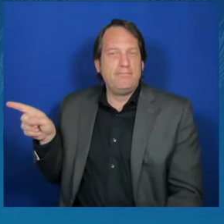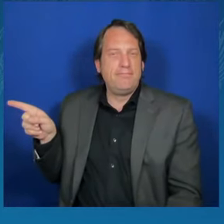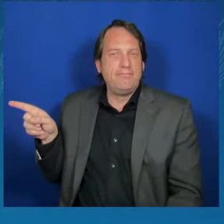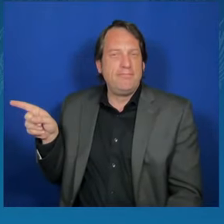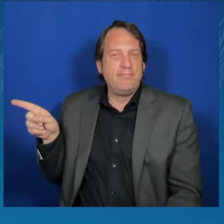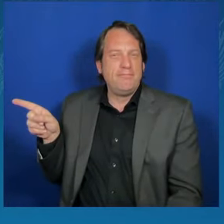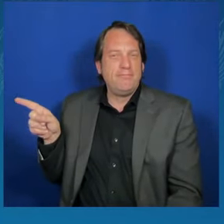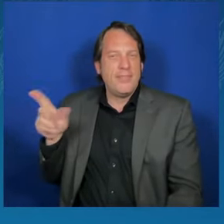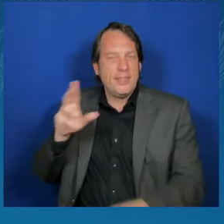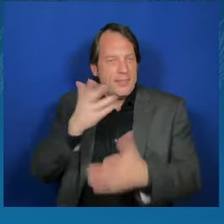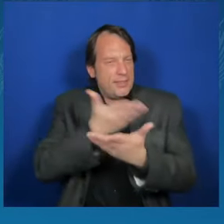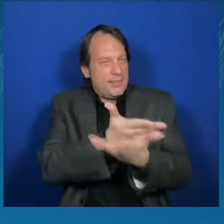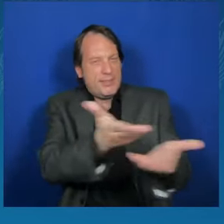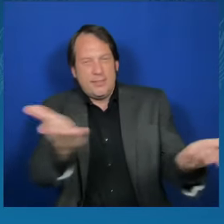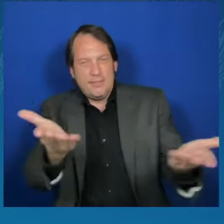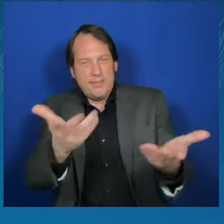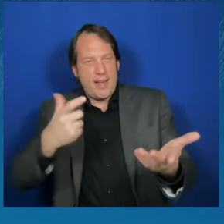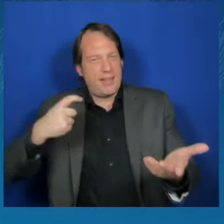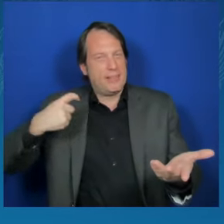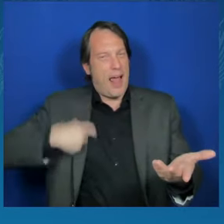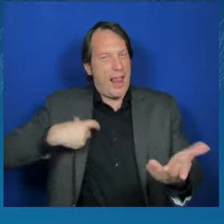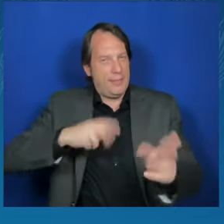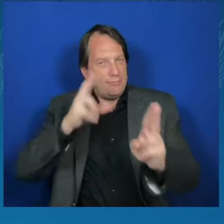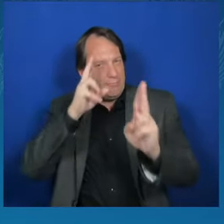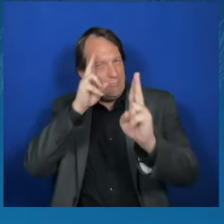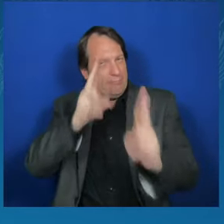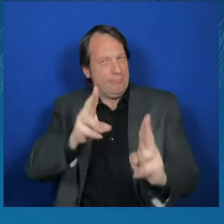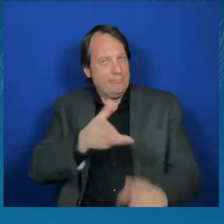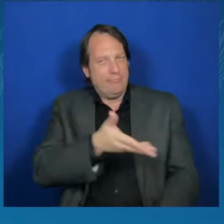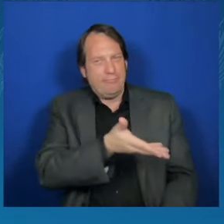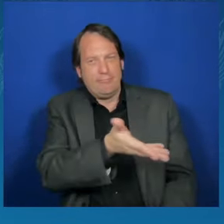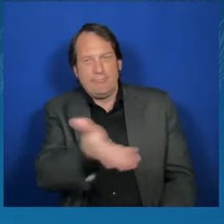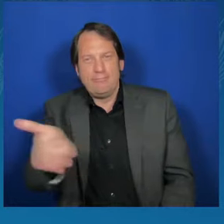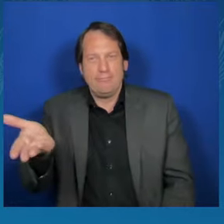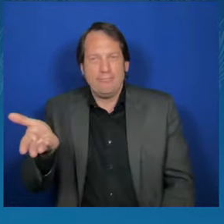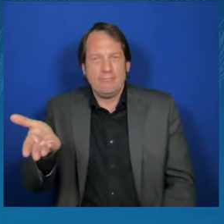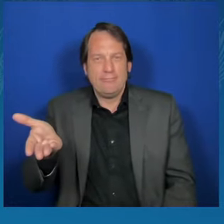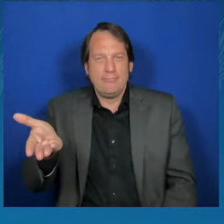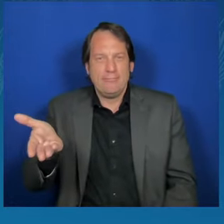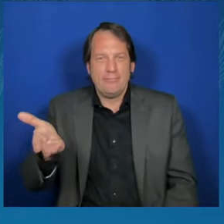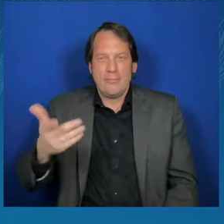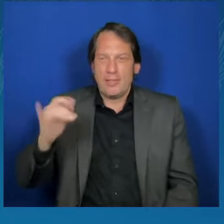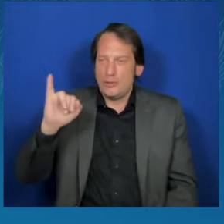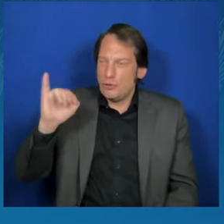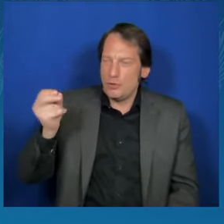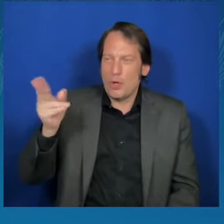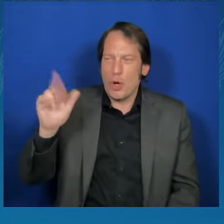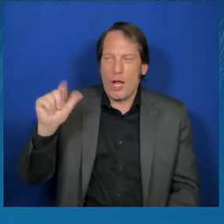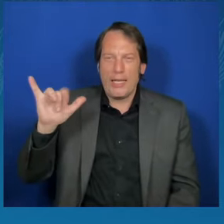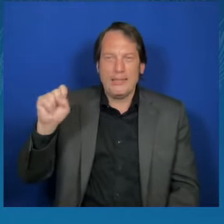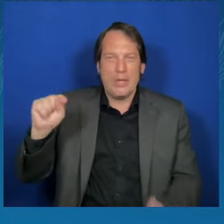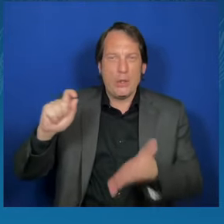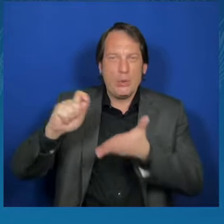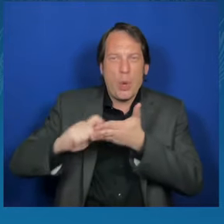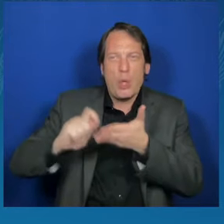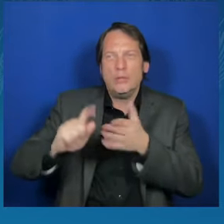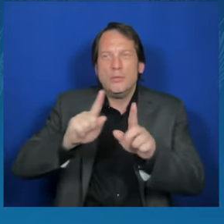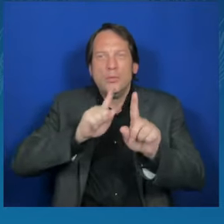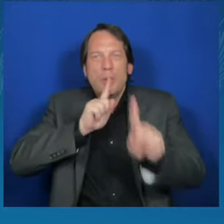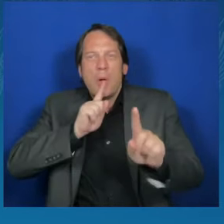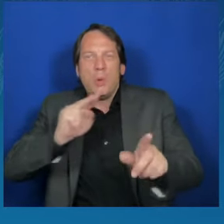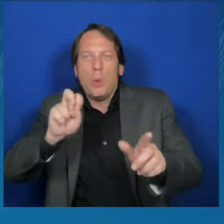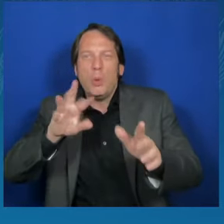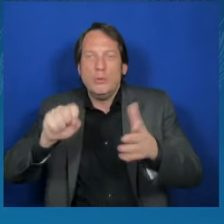dear journalists. I'm glad to have this meeting with Madam Vice President of the United